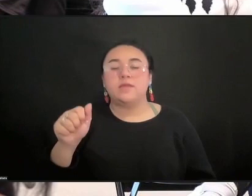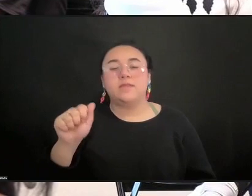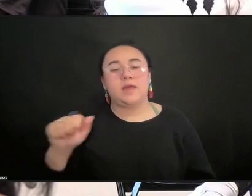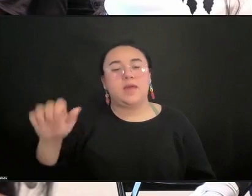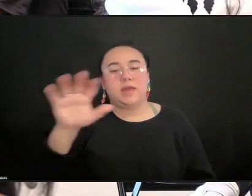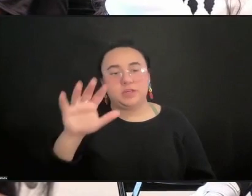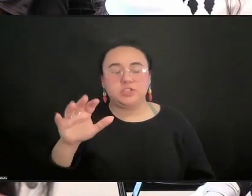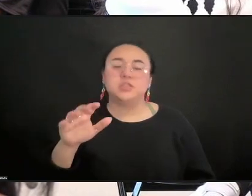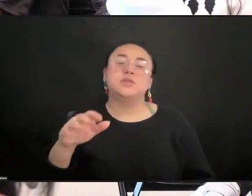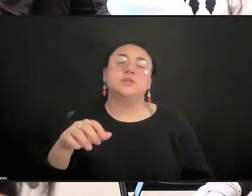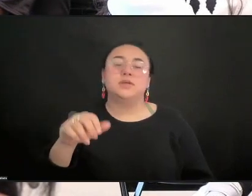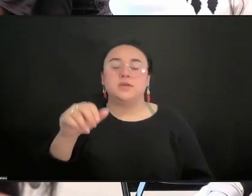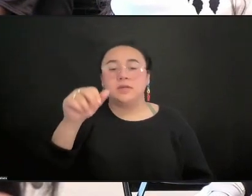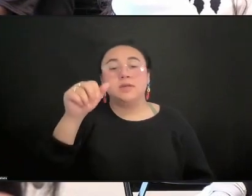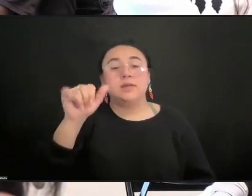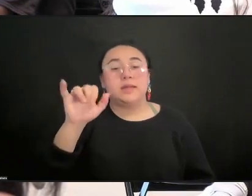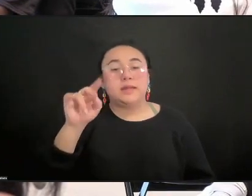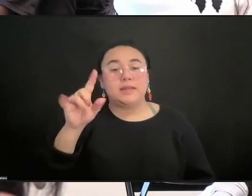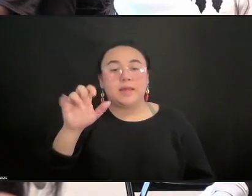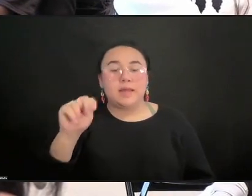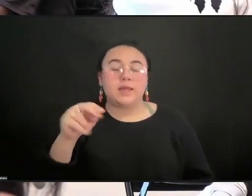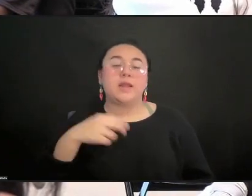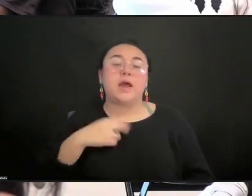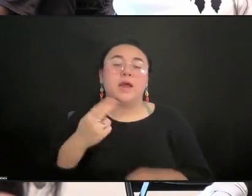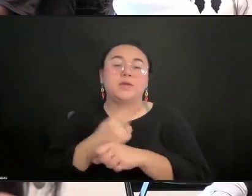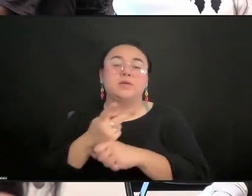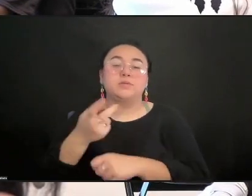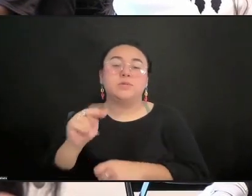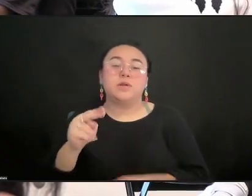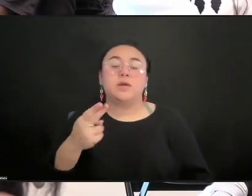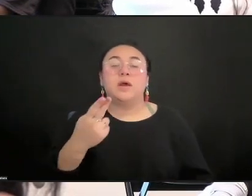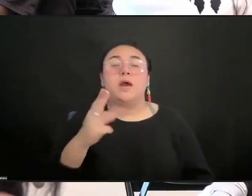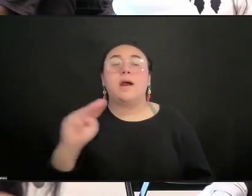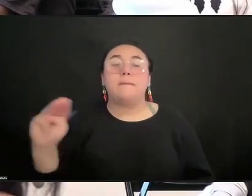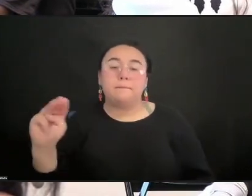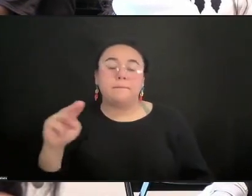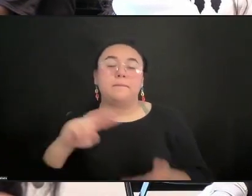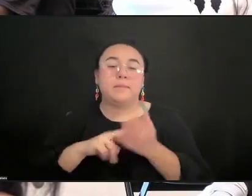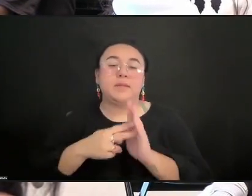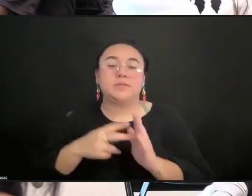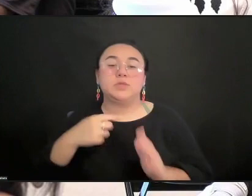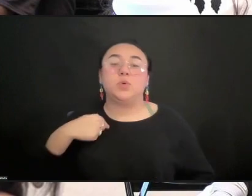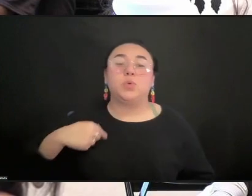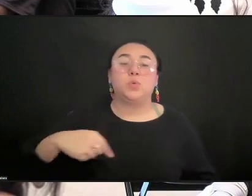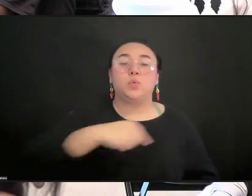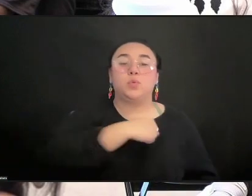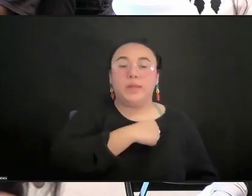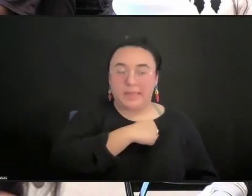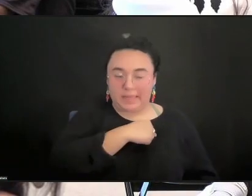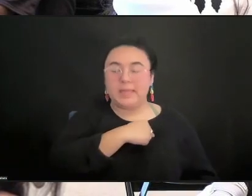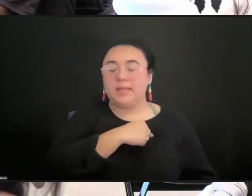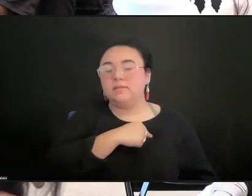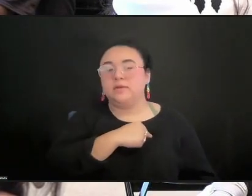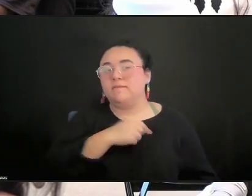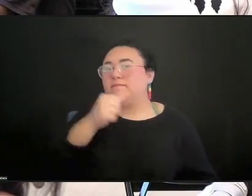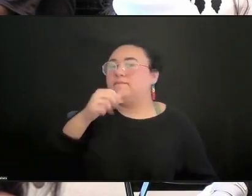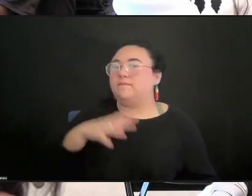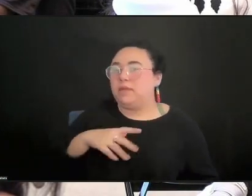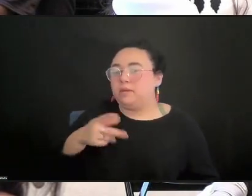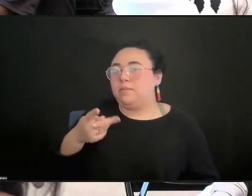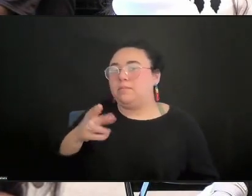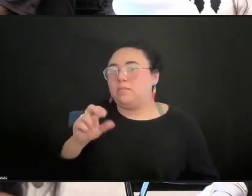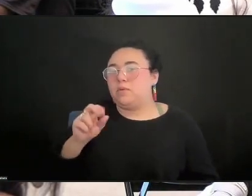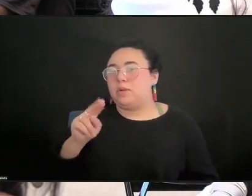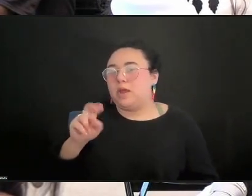use the pronouns ham, which means we in Urdu, and all the female pronouns. I'm wearing a